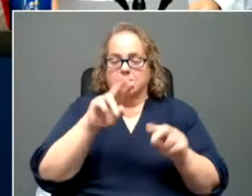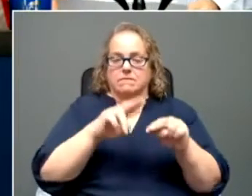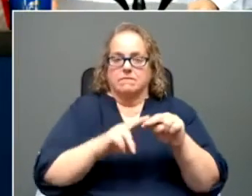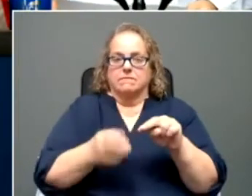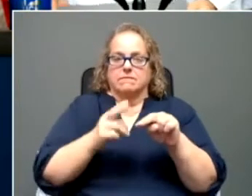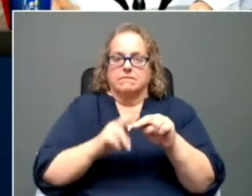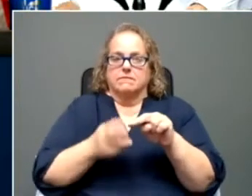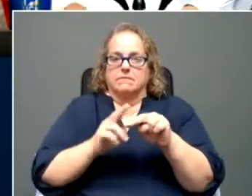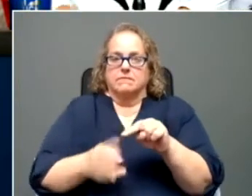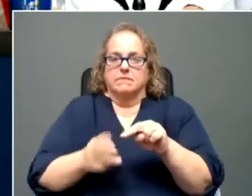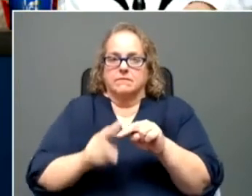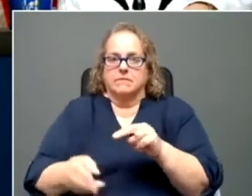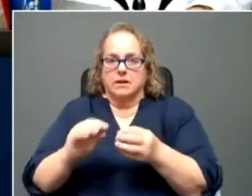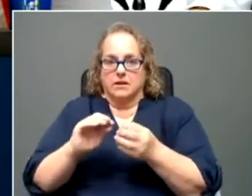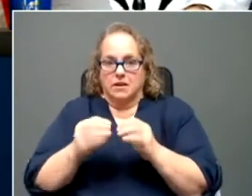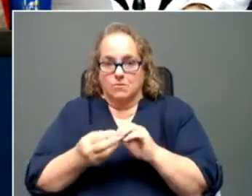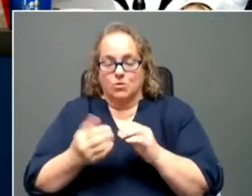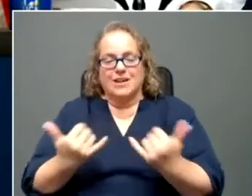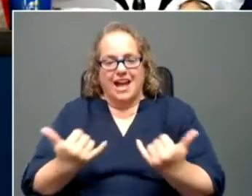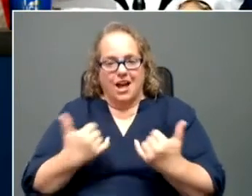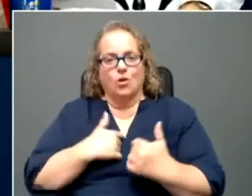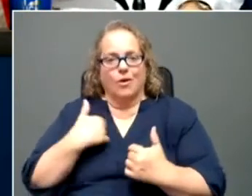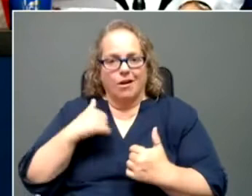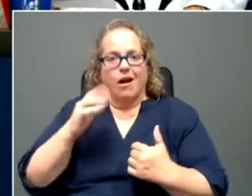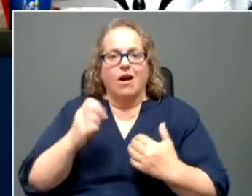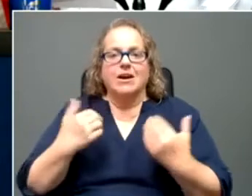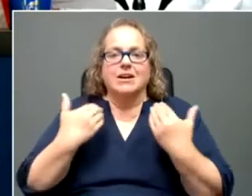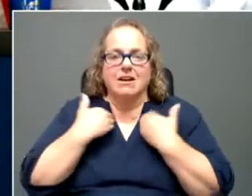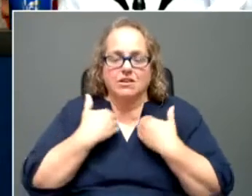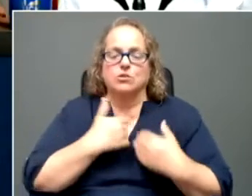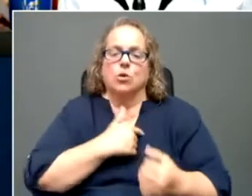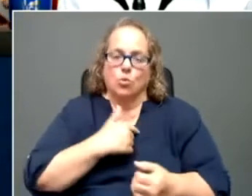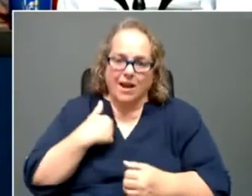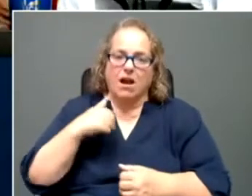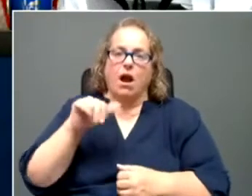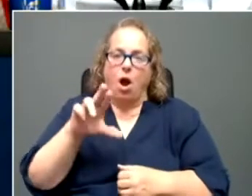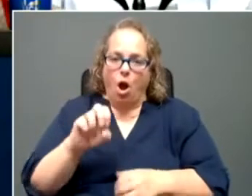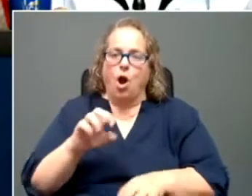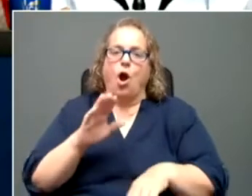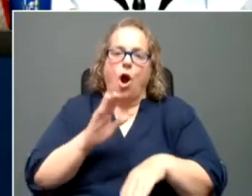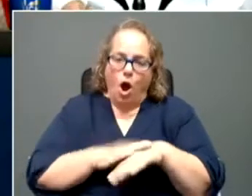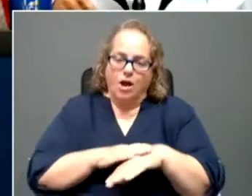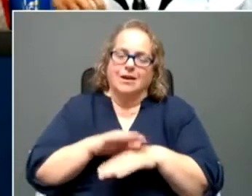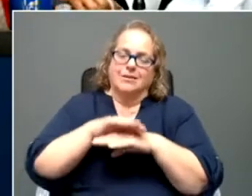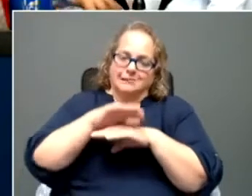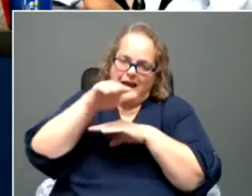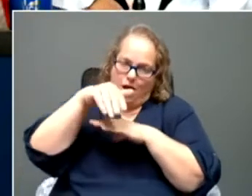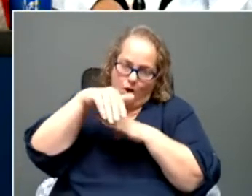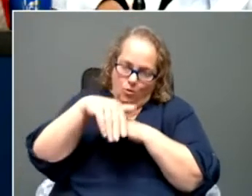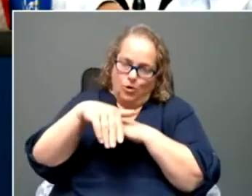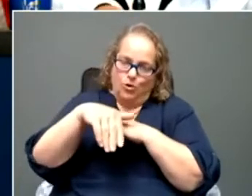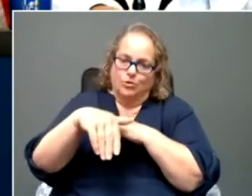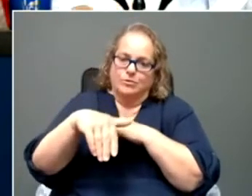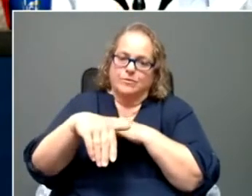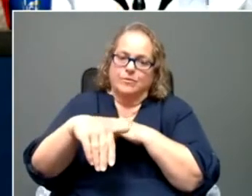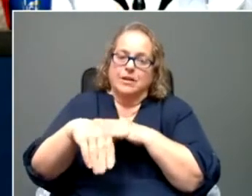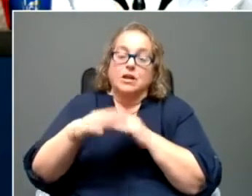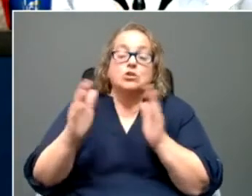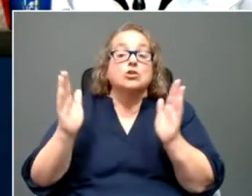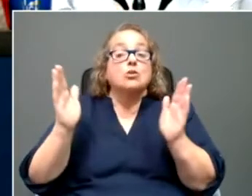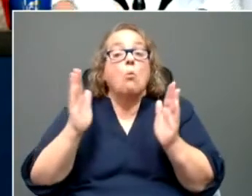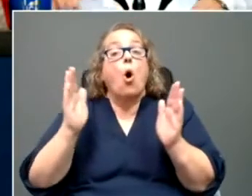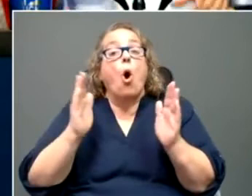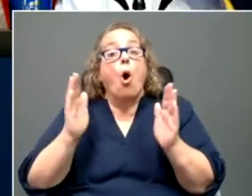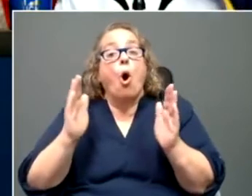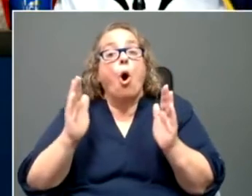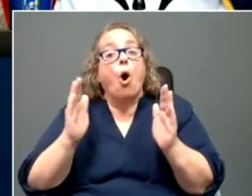I think we're now convinced that, we are on a downward trend, even if it is a small downward